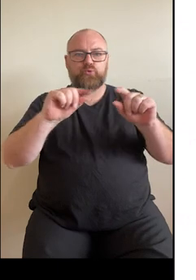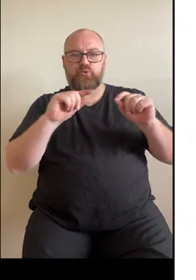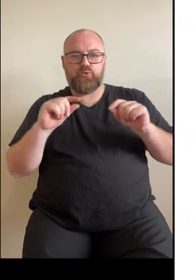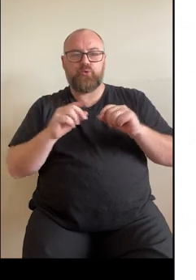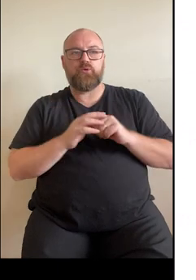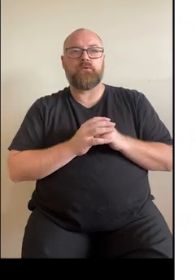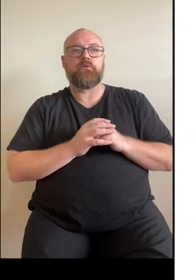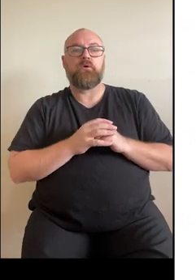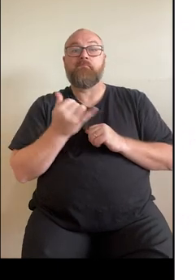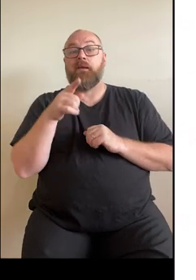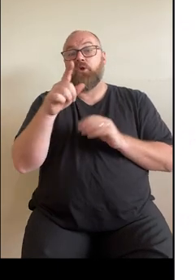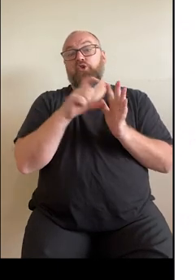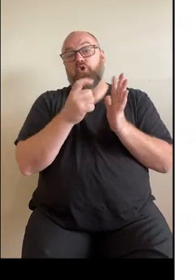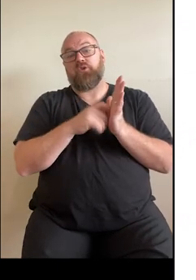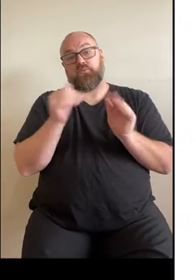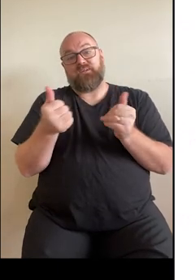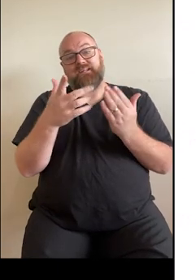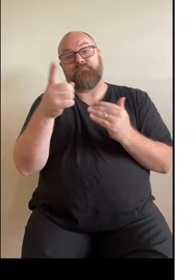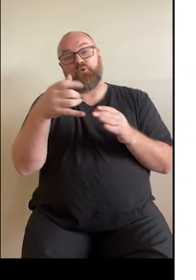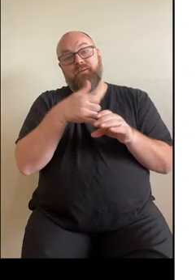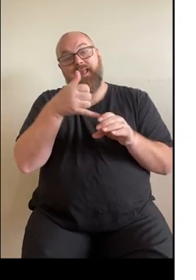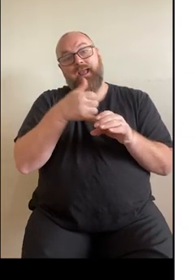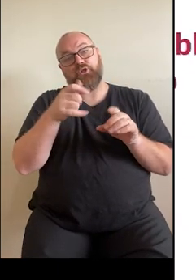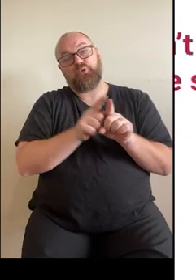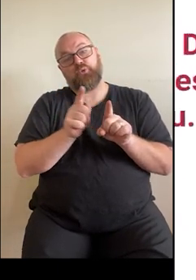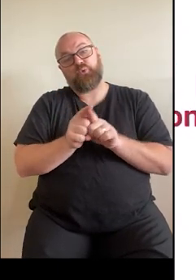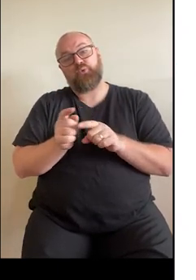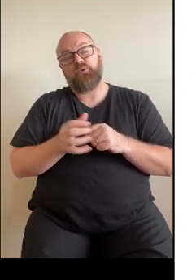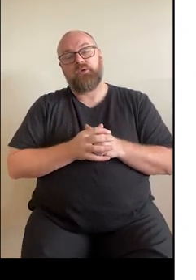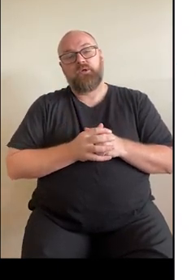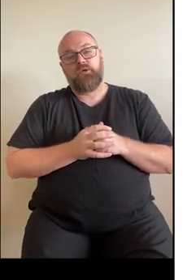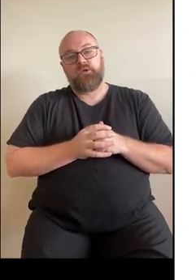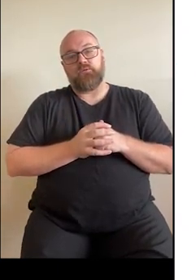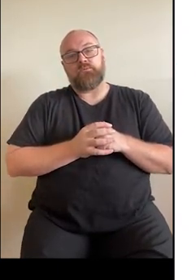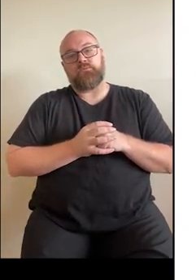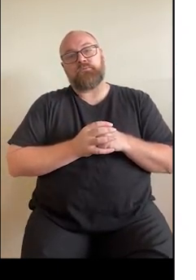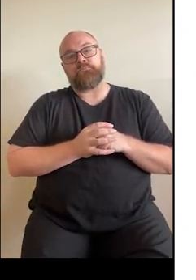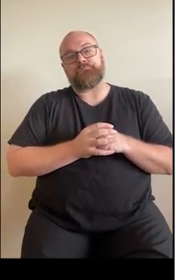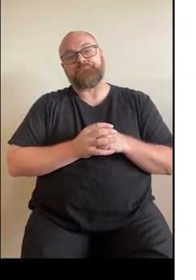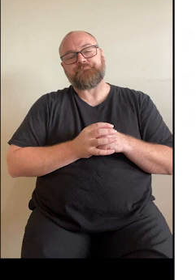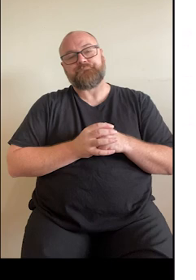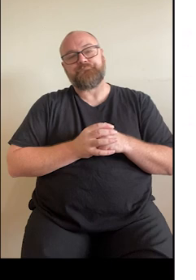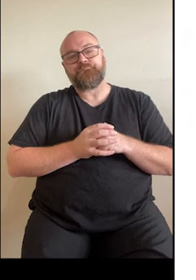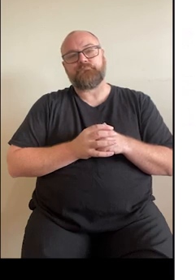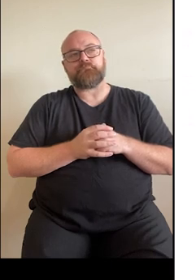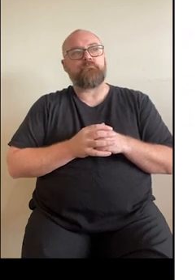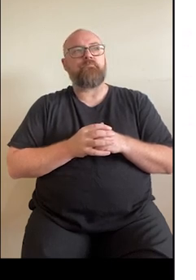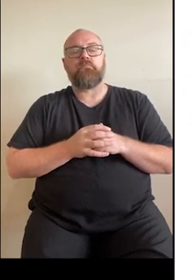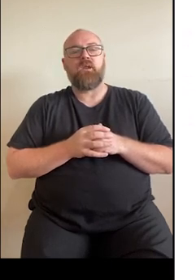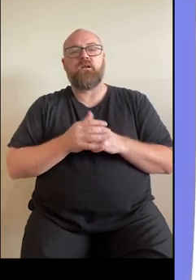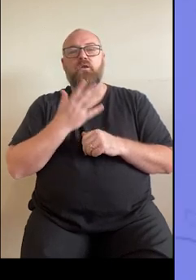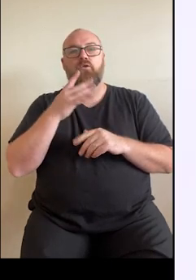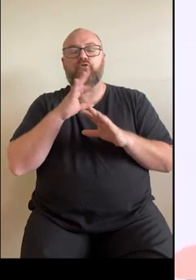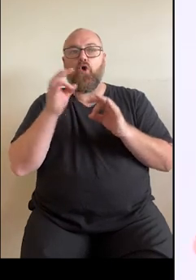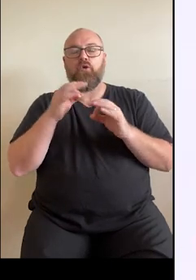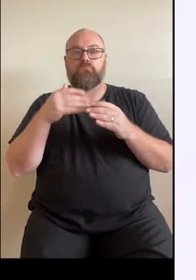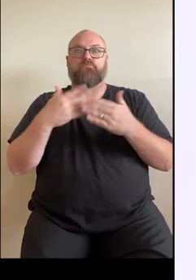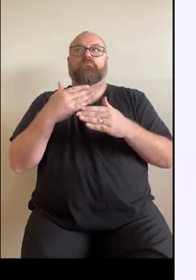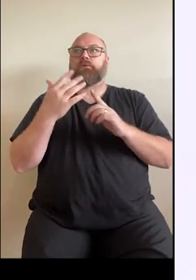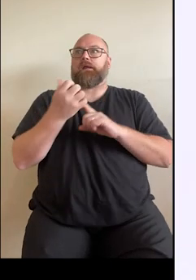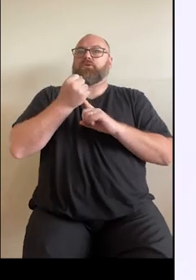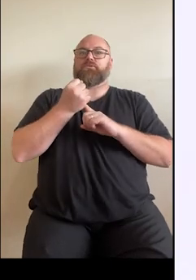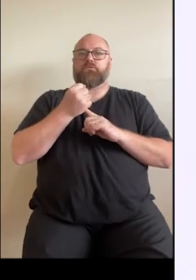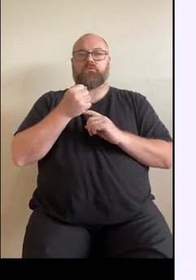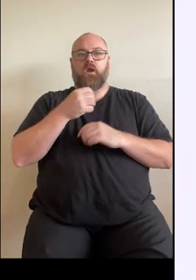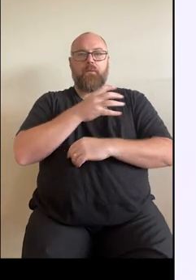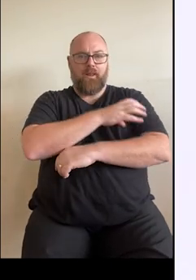recommend some medications to keep it under control. Don't let high blood pressure sneak up on you. Get it checked